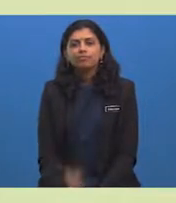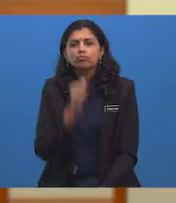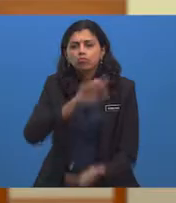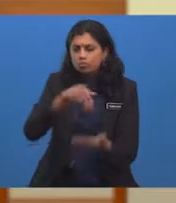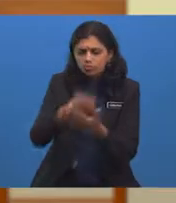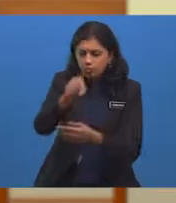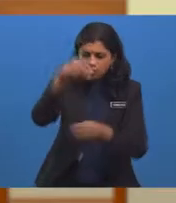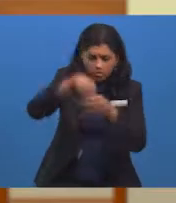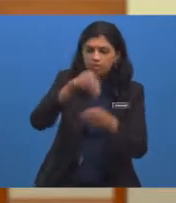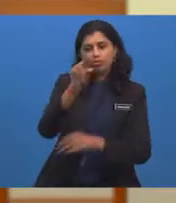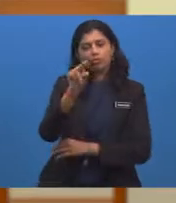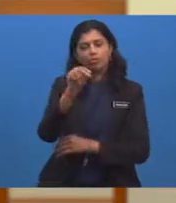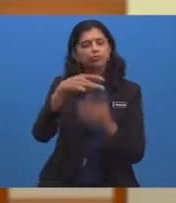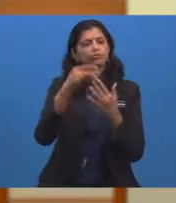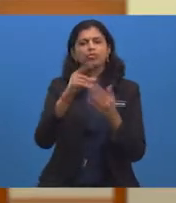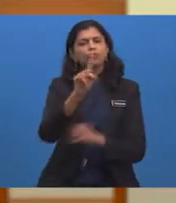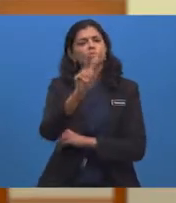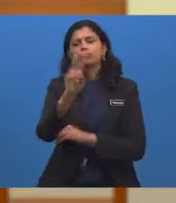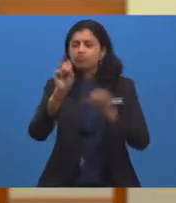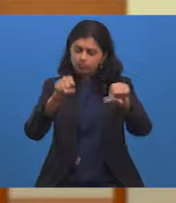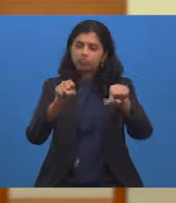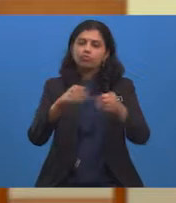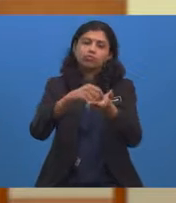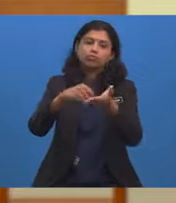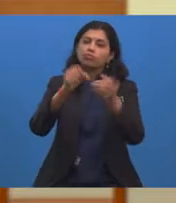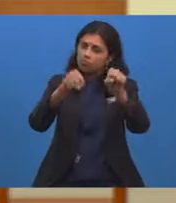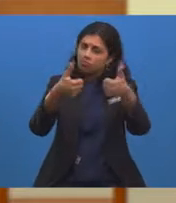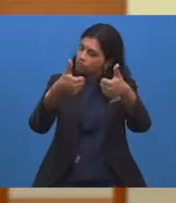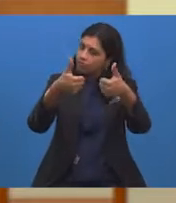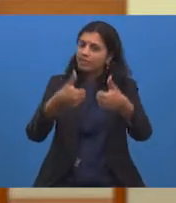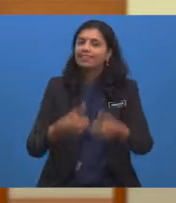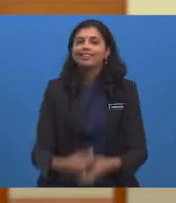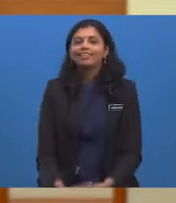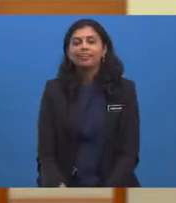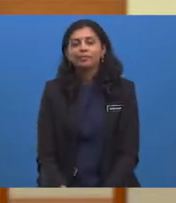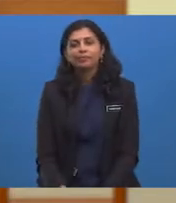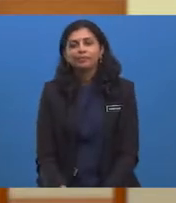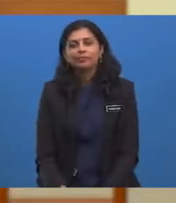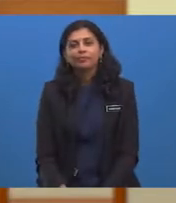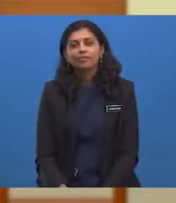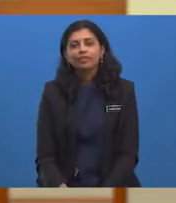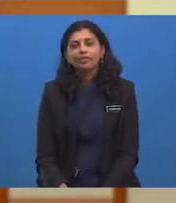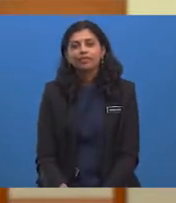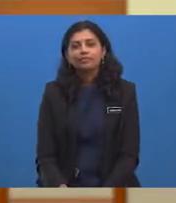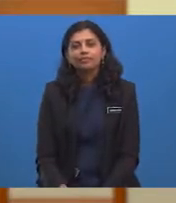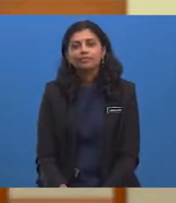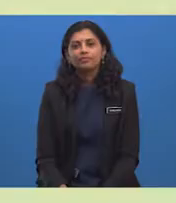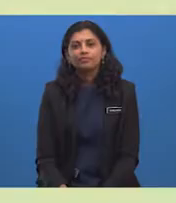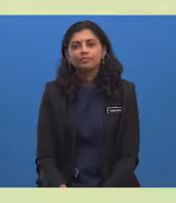Choose the points that have been mentioned Included Sarah in her postcard